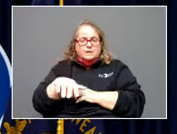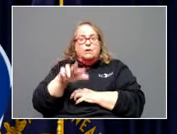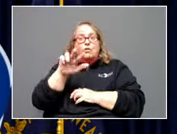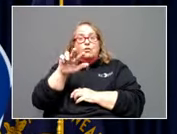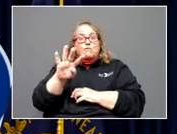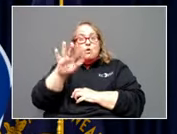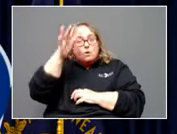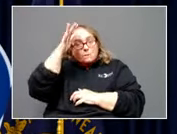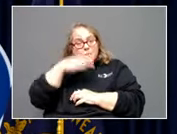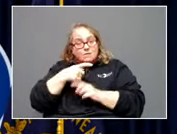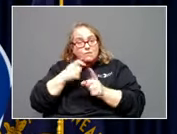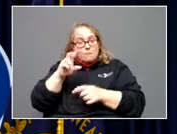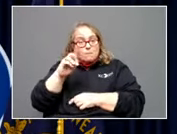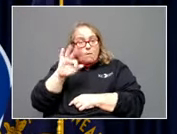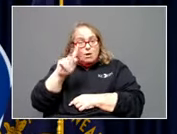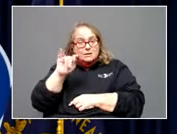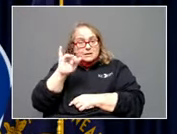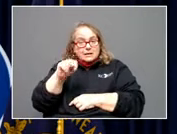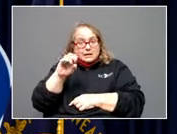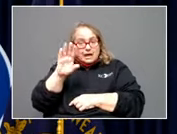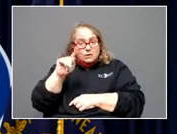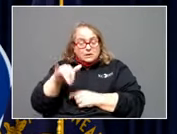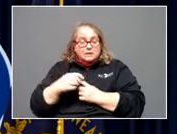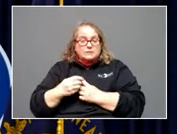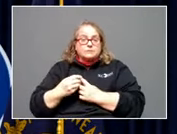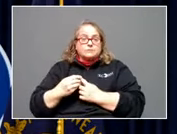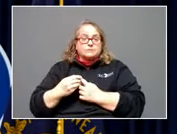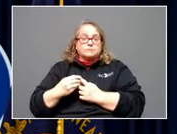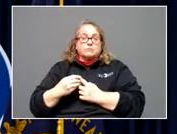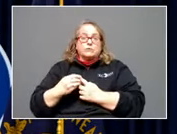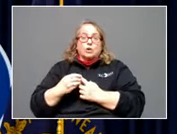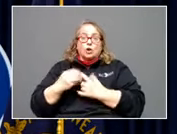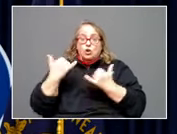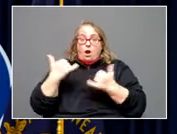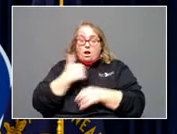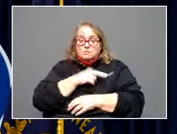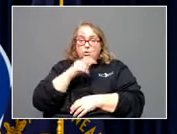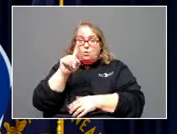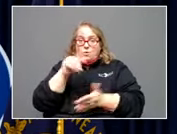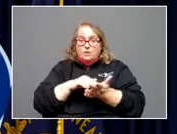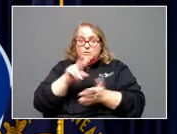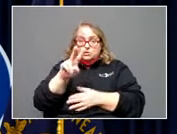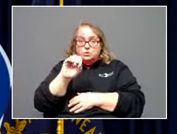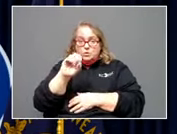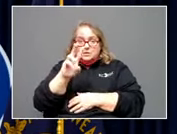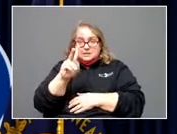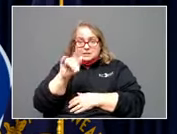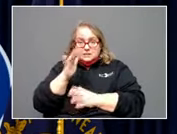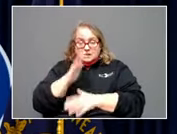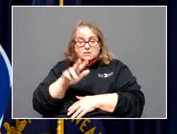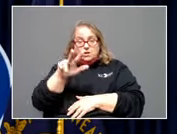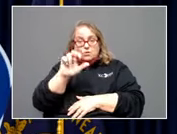man from Martin County, currently hospitalized 1,206 Kentuckians, 325 in the